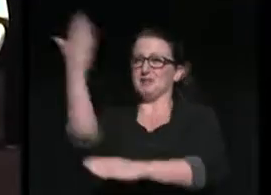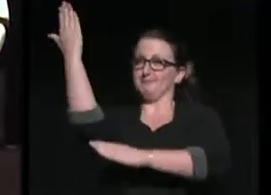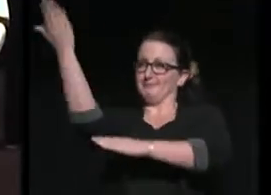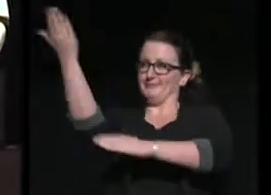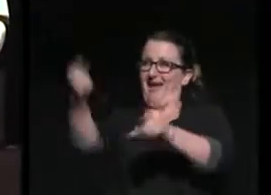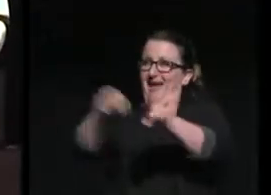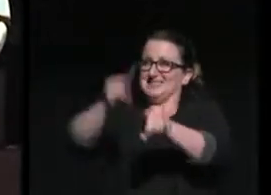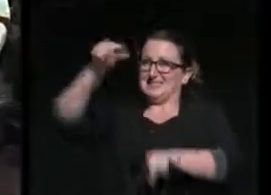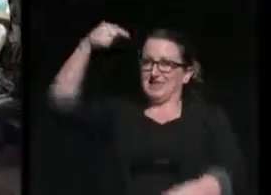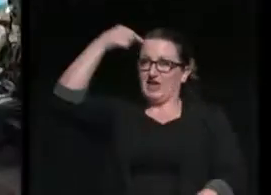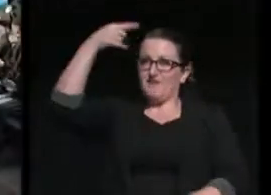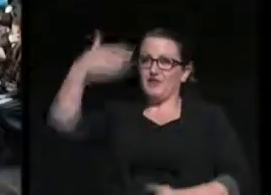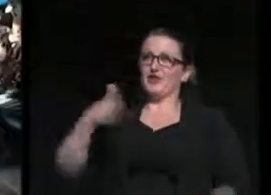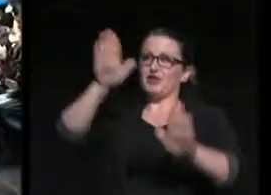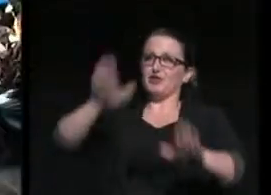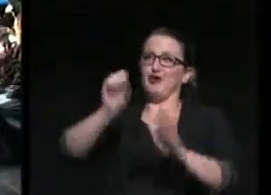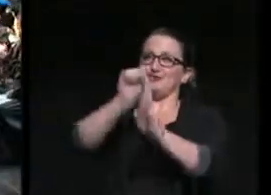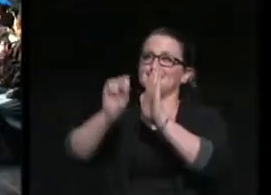of the great state of New Jersey.